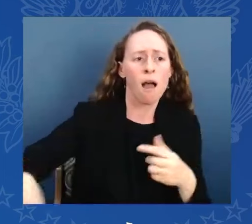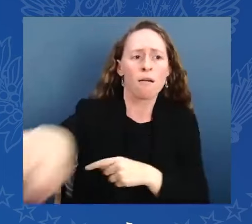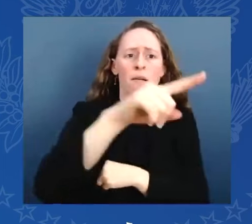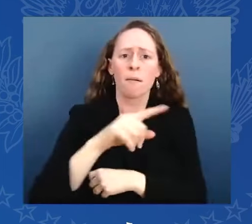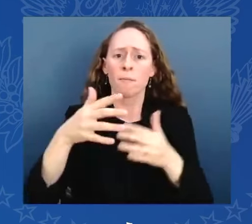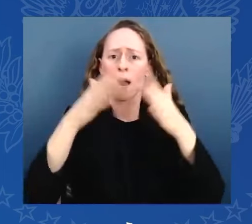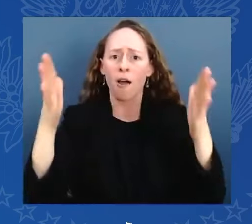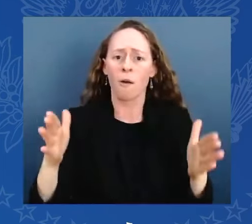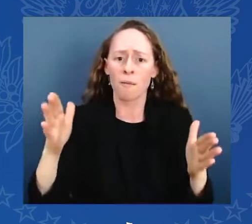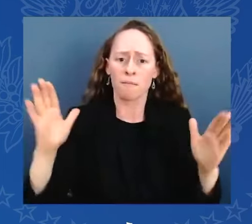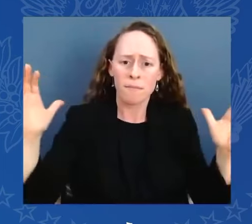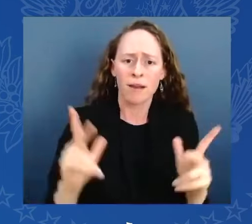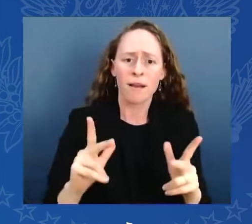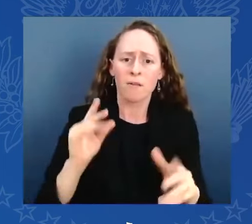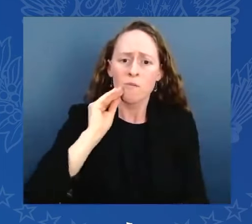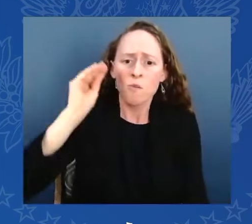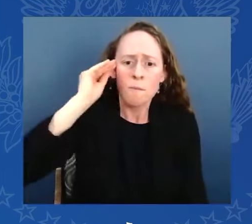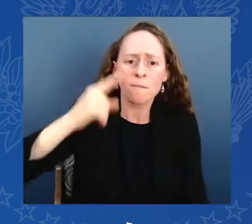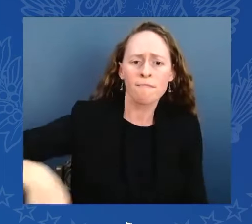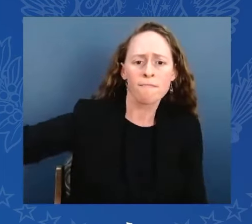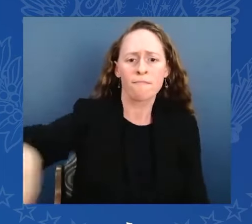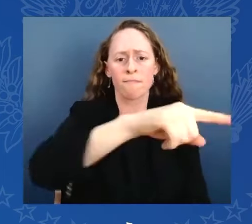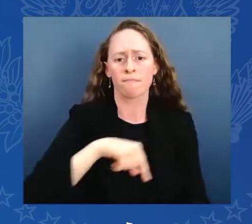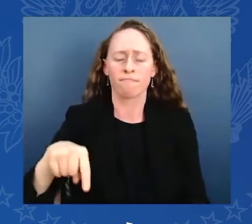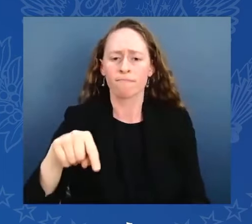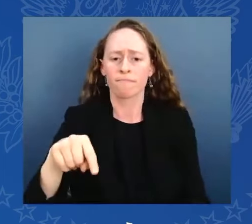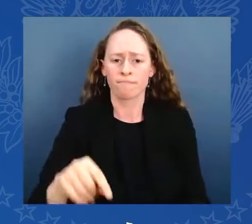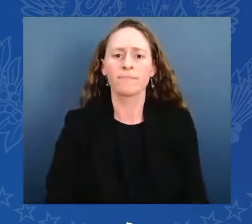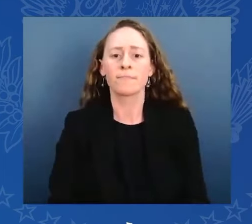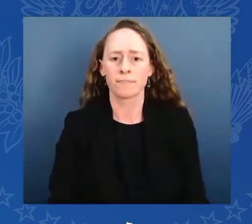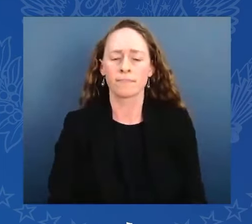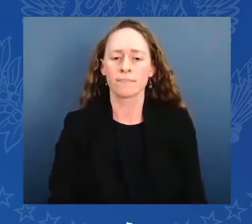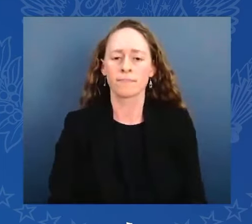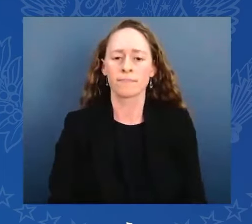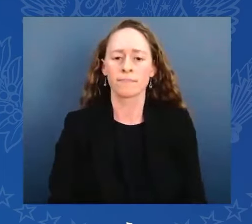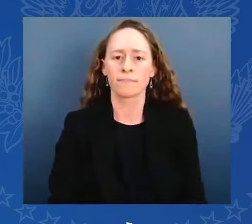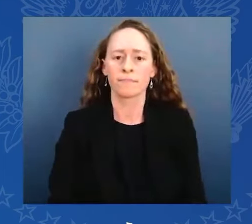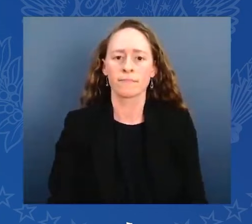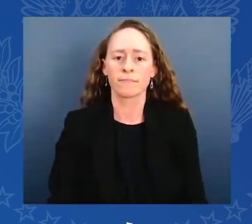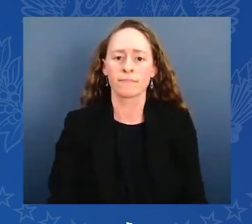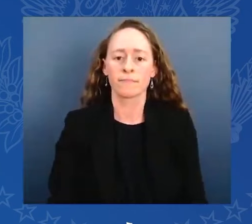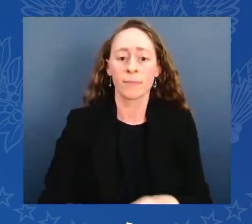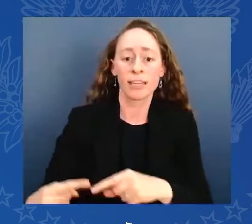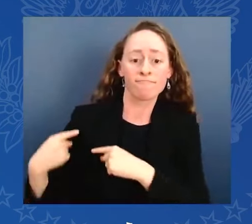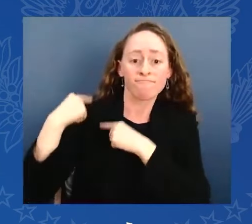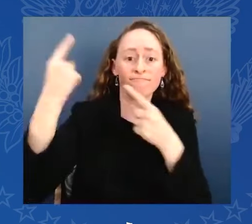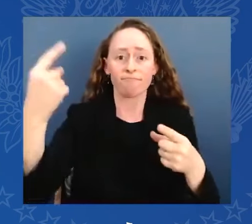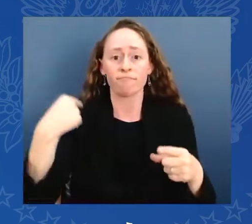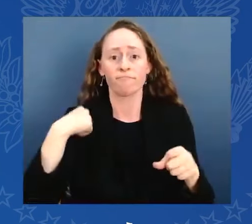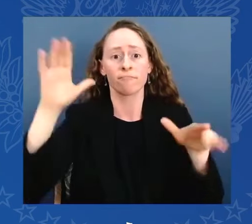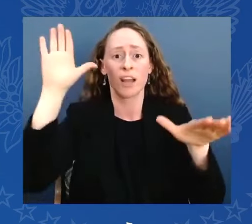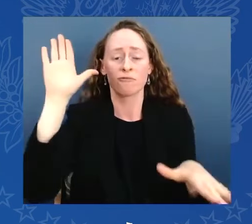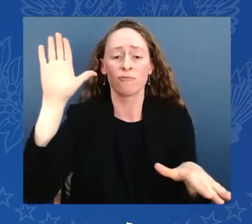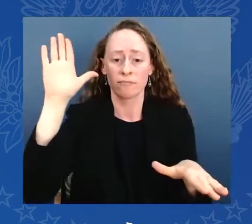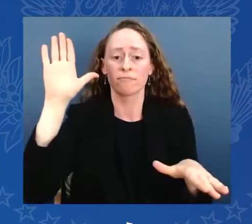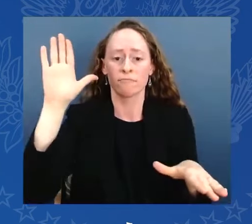we've come so far since my inauguration. On that day, I told you, as I stood in that winter — we were